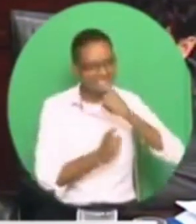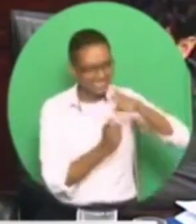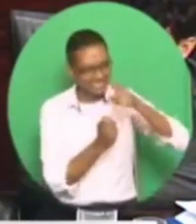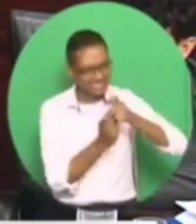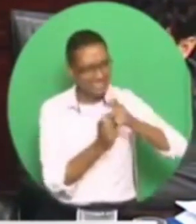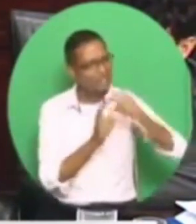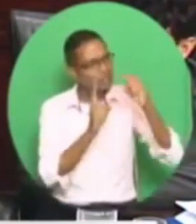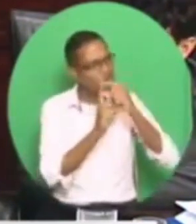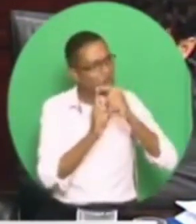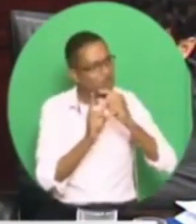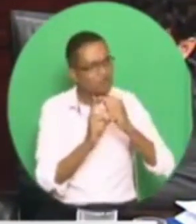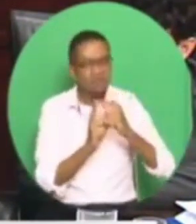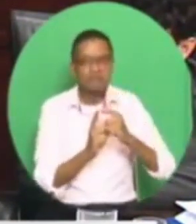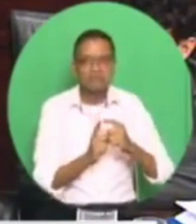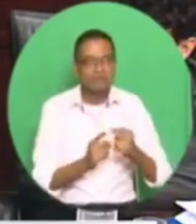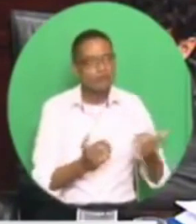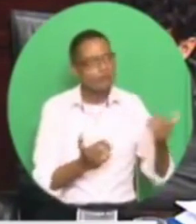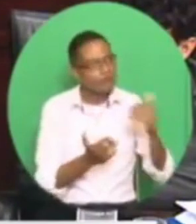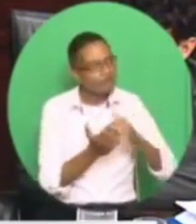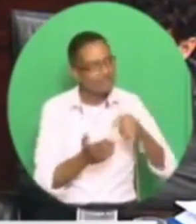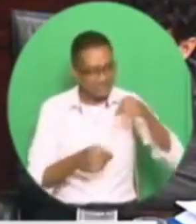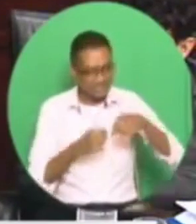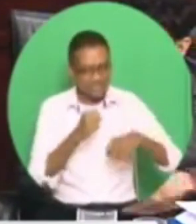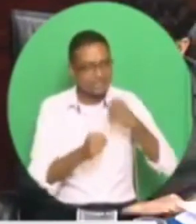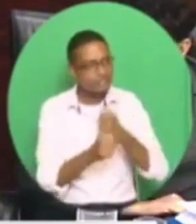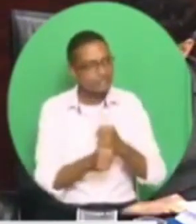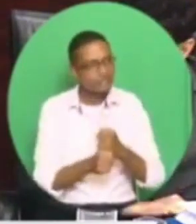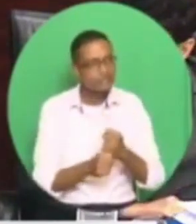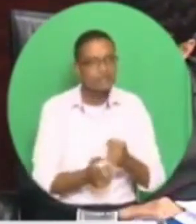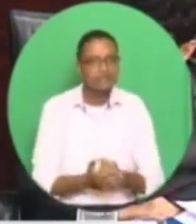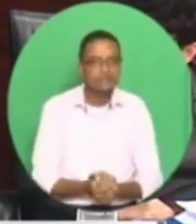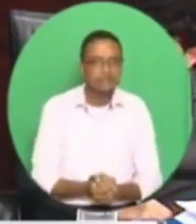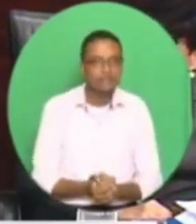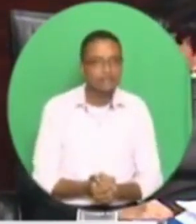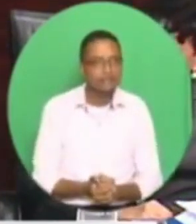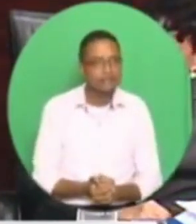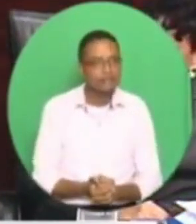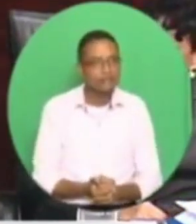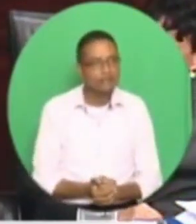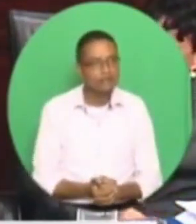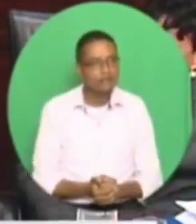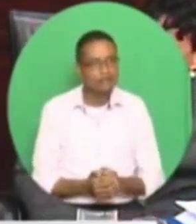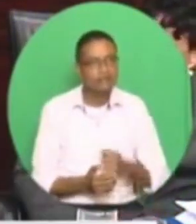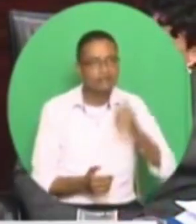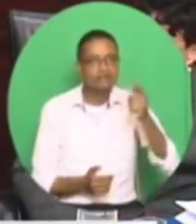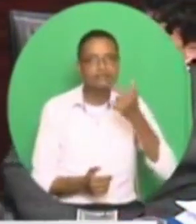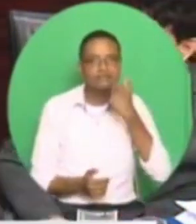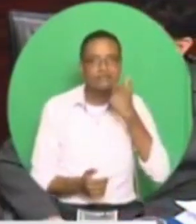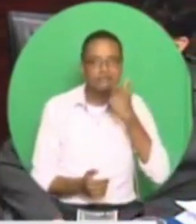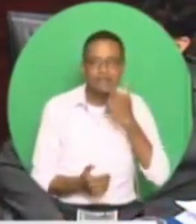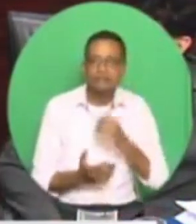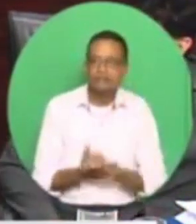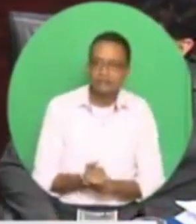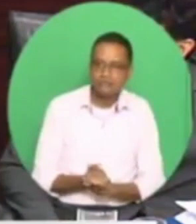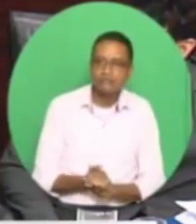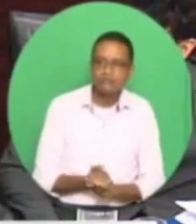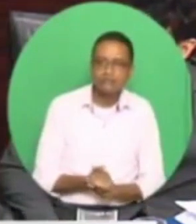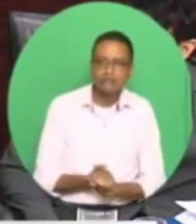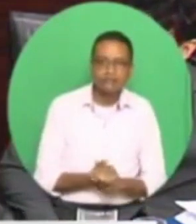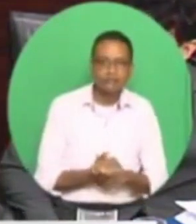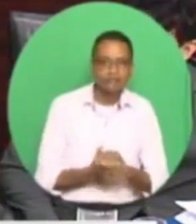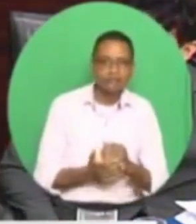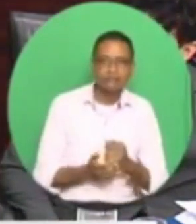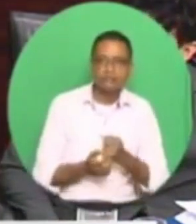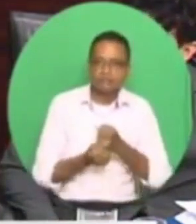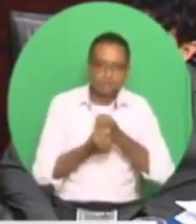that they repeated this year. And of course, topping off everything with bulbs for all. When our administration, under the